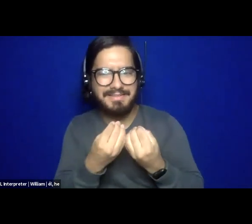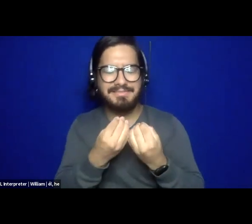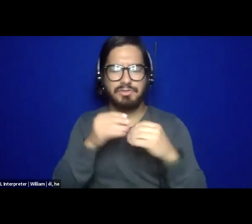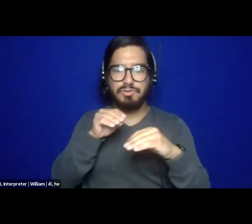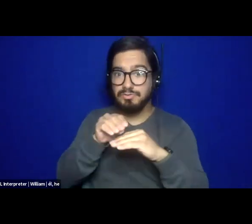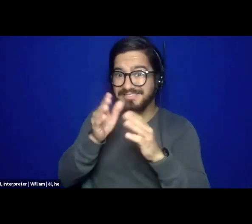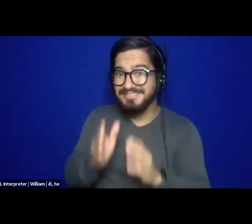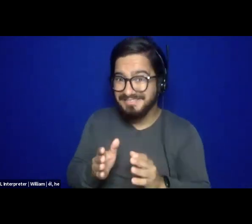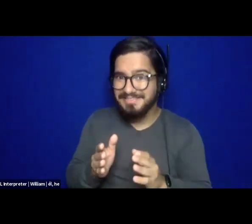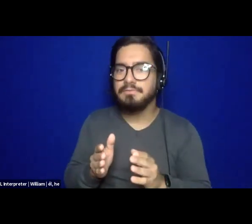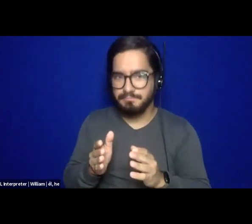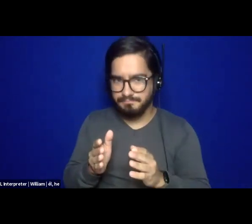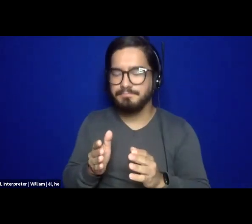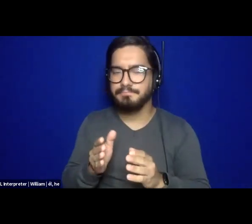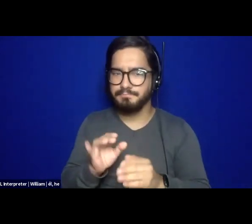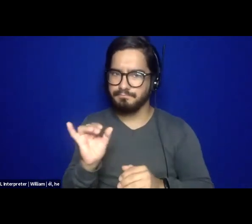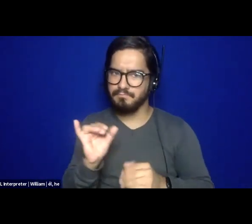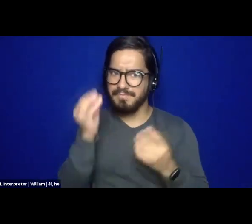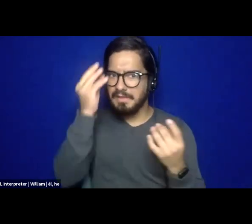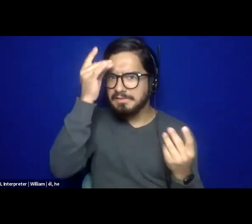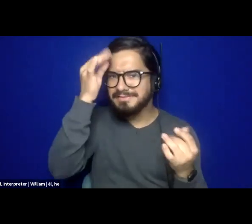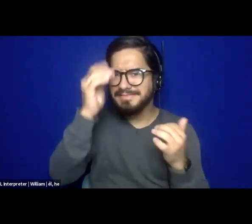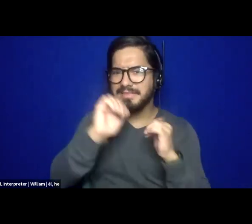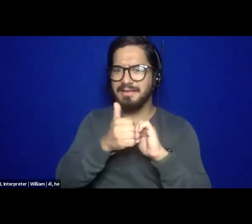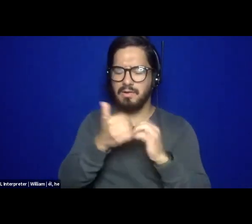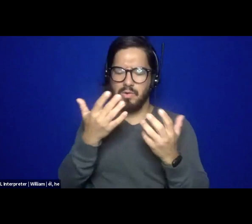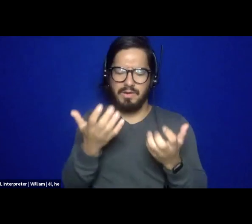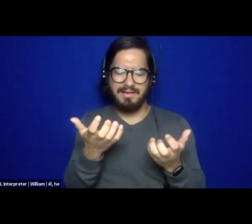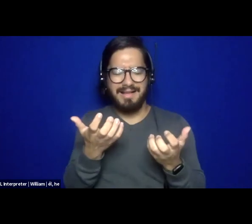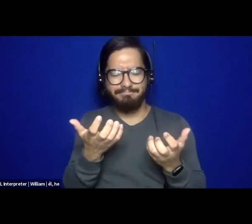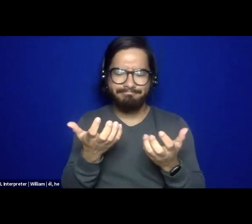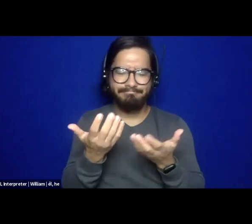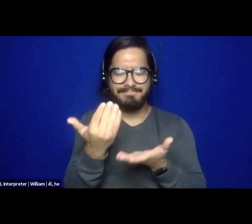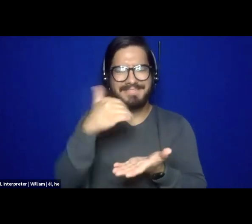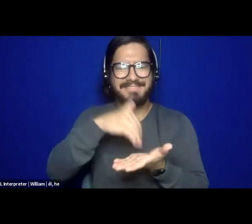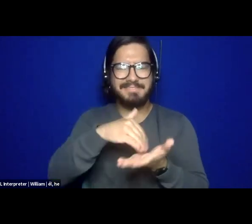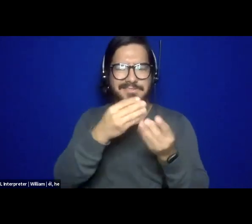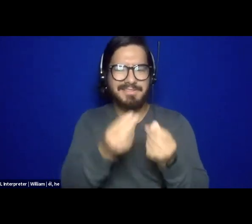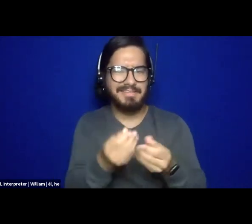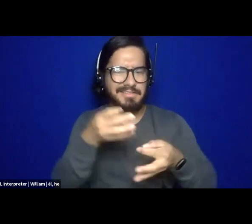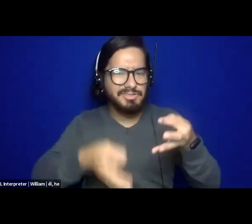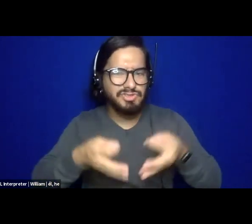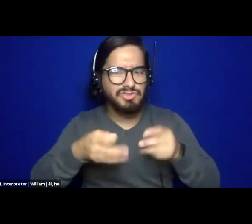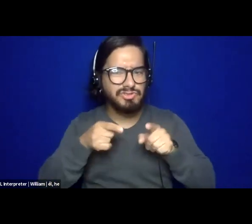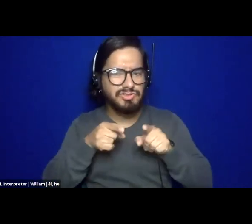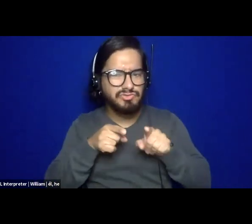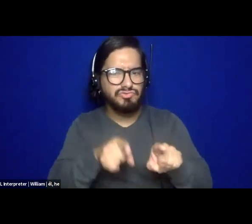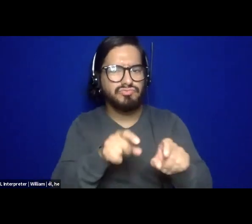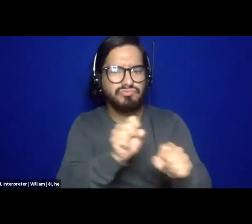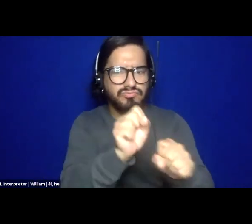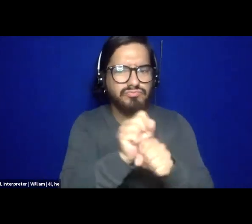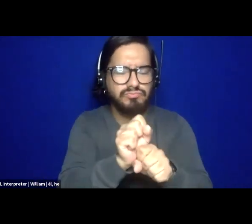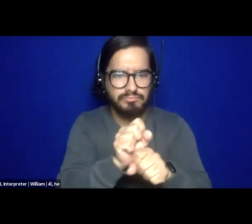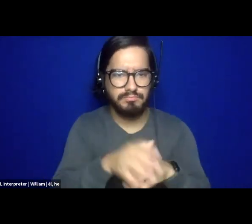about how do we center healing justice in our strategy for organizing and liberation. I'm also